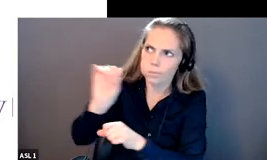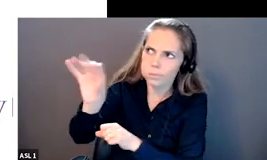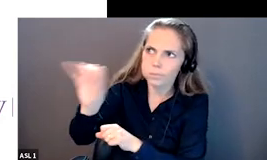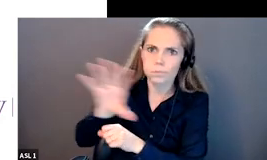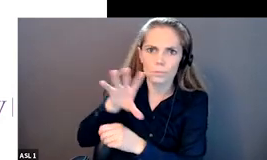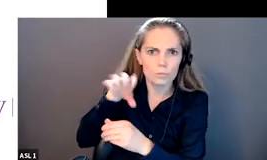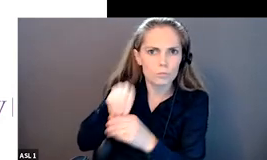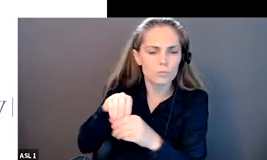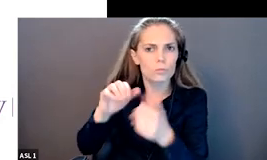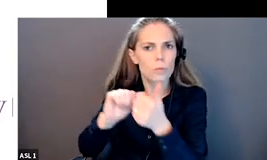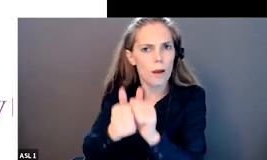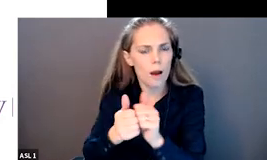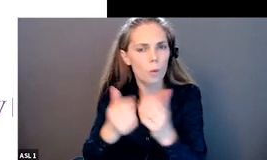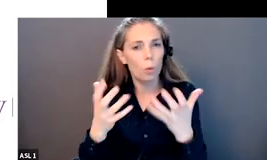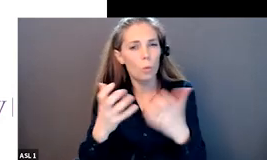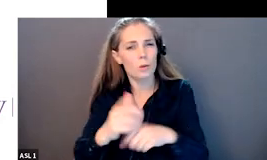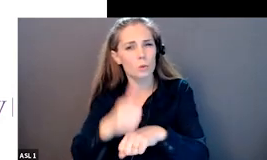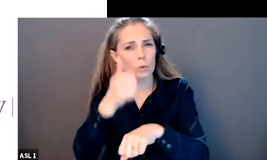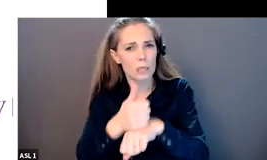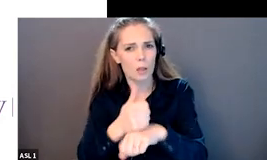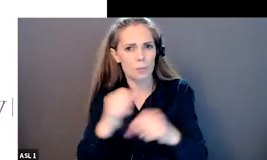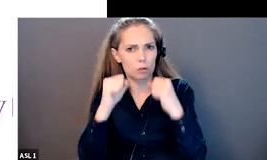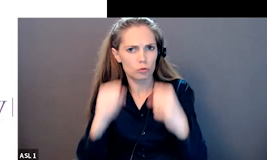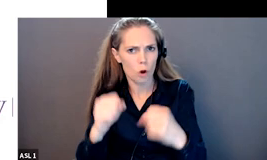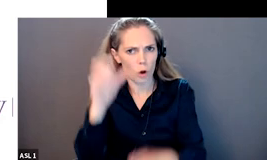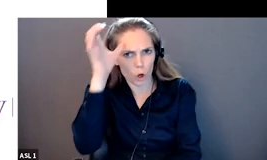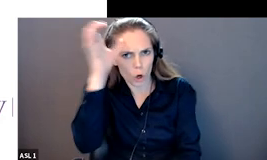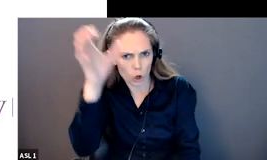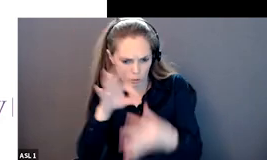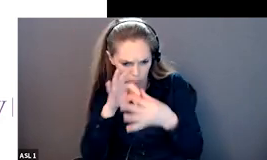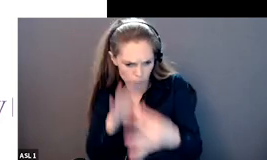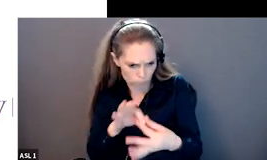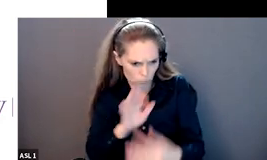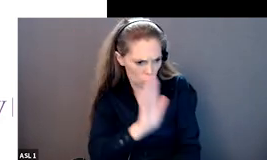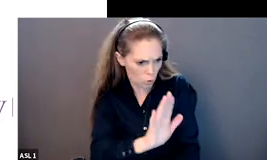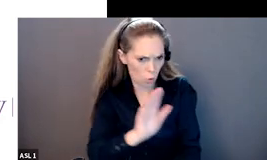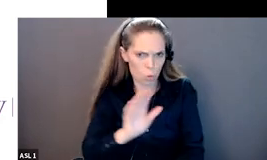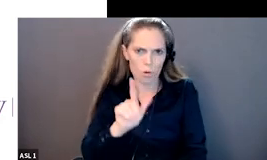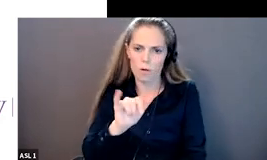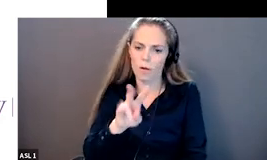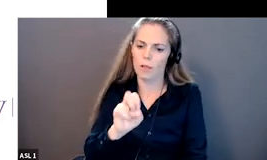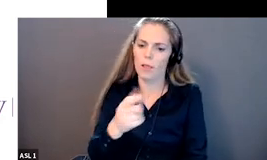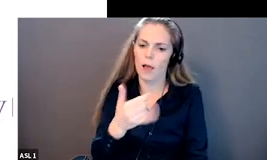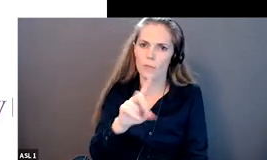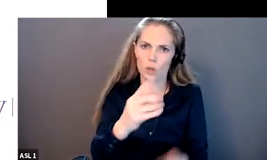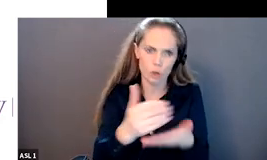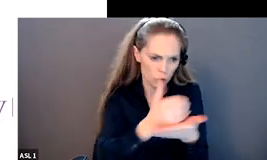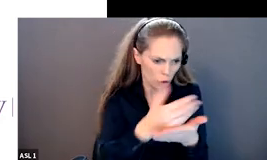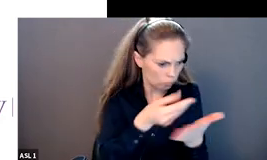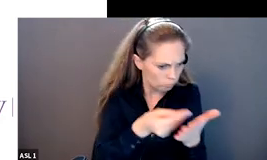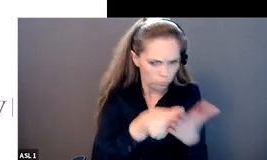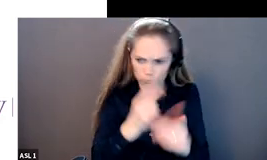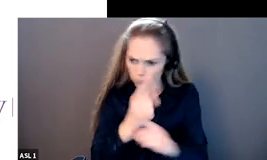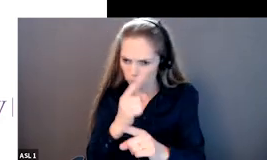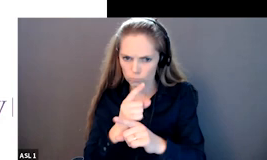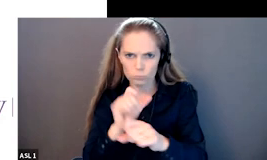livelihoods approach to work and families relationship we've worked through three pilot projects one is on volunteering